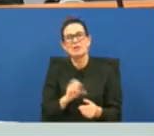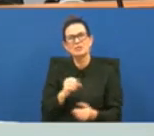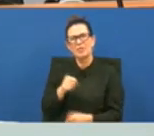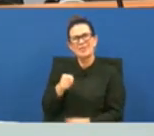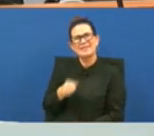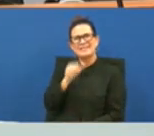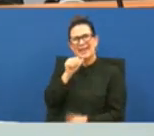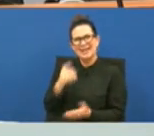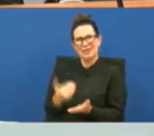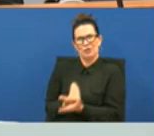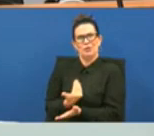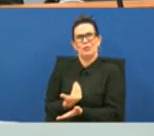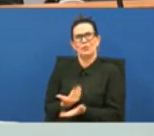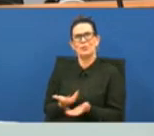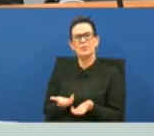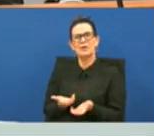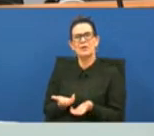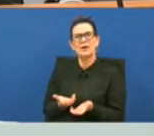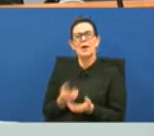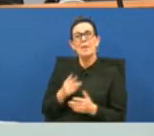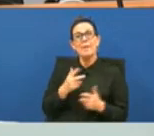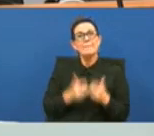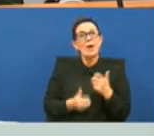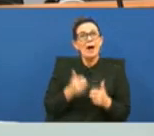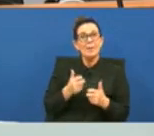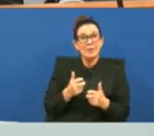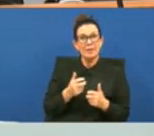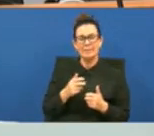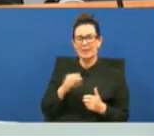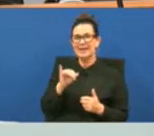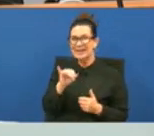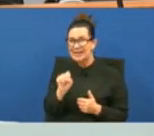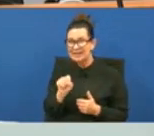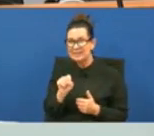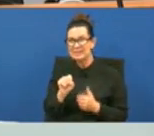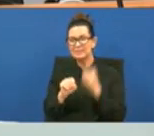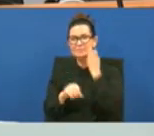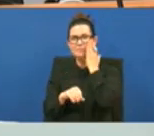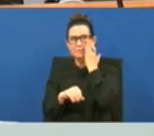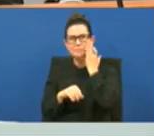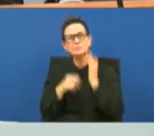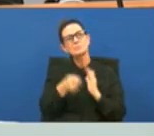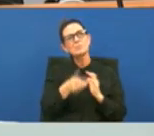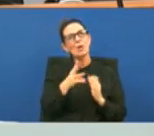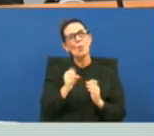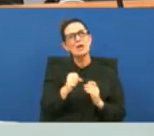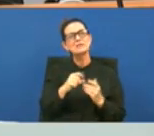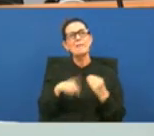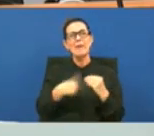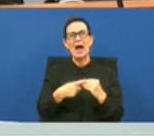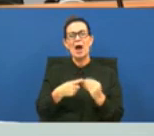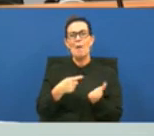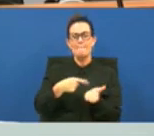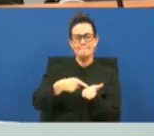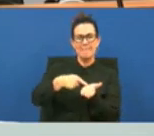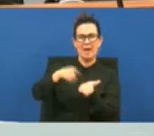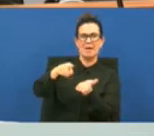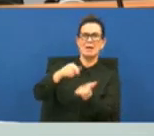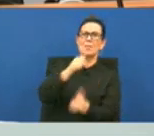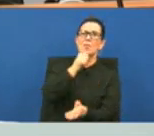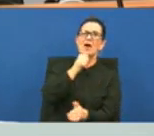but the problem is the methodology is because it was about paying a private company